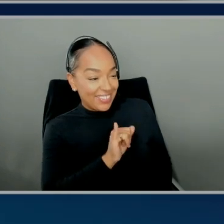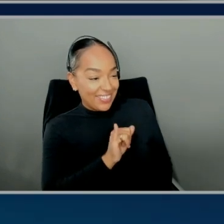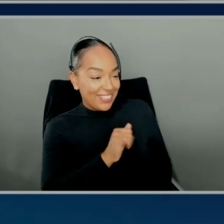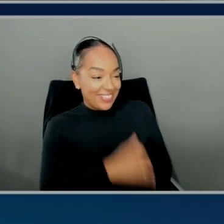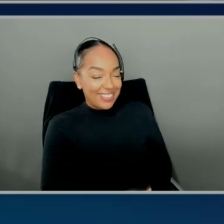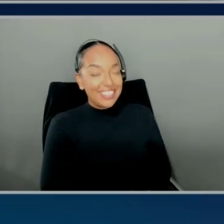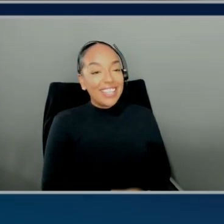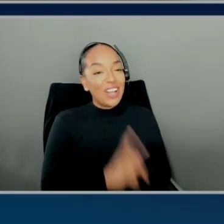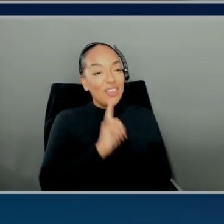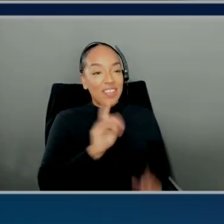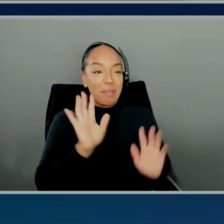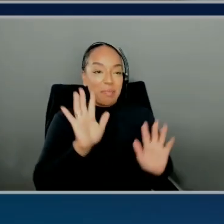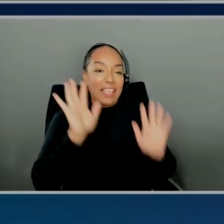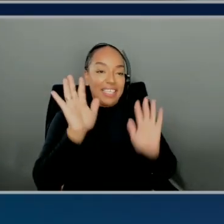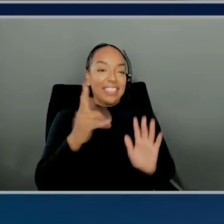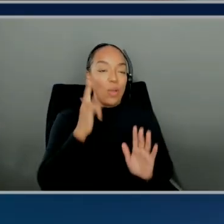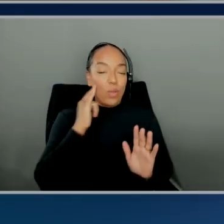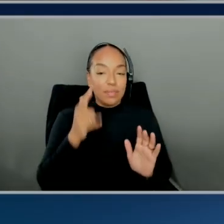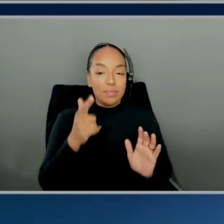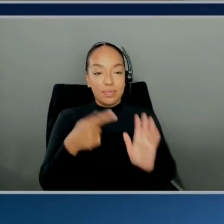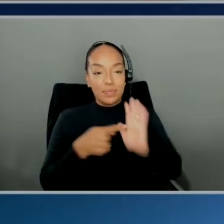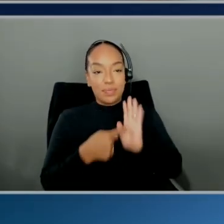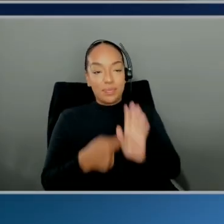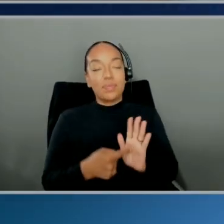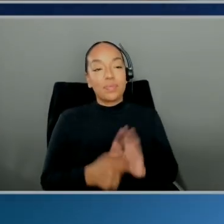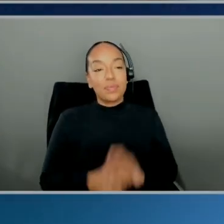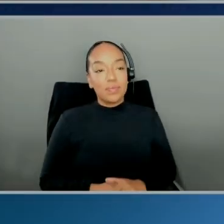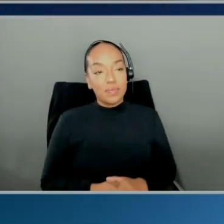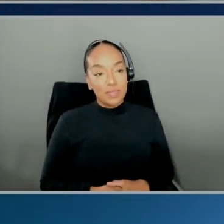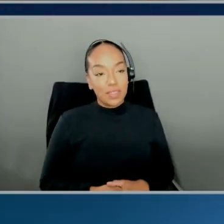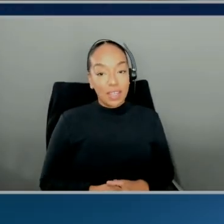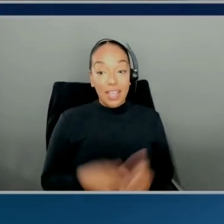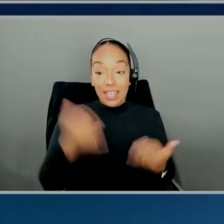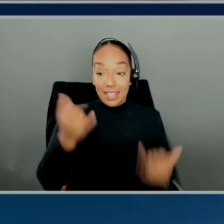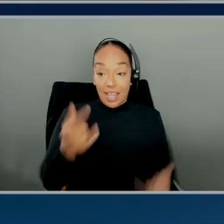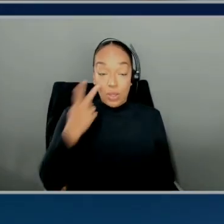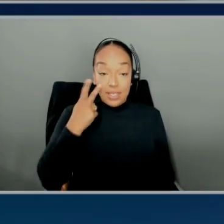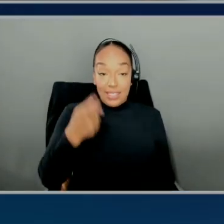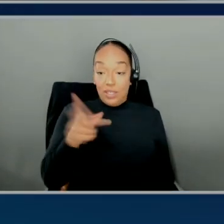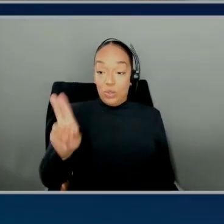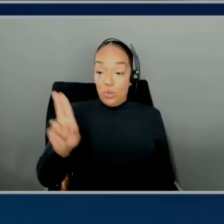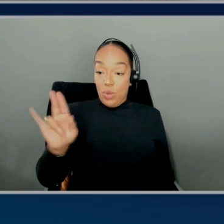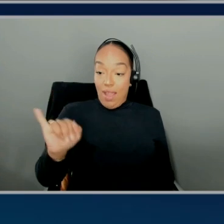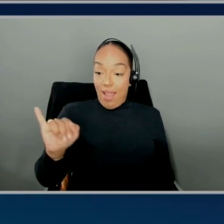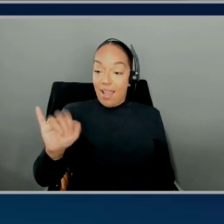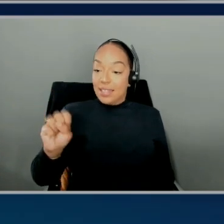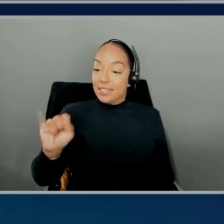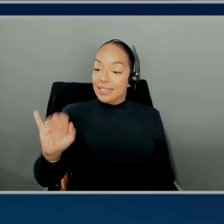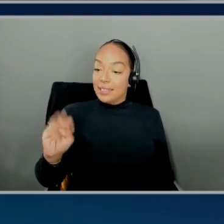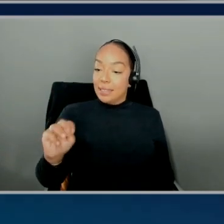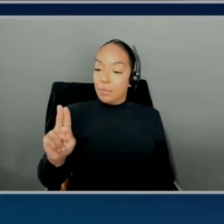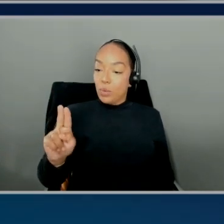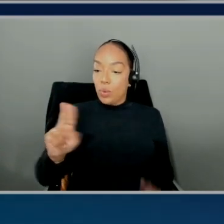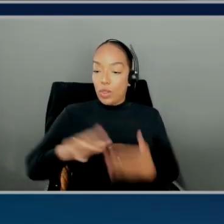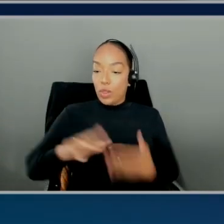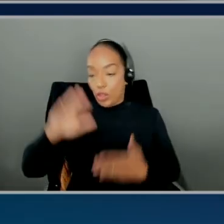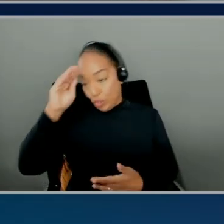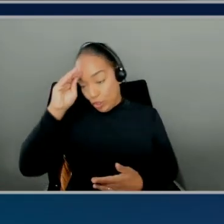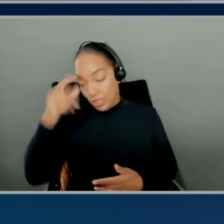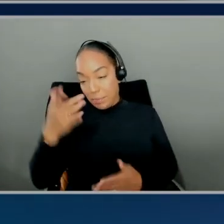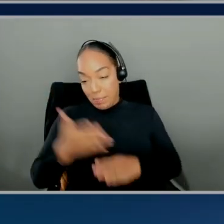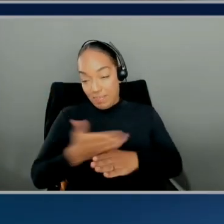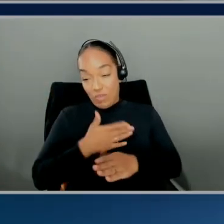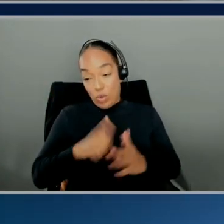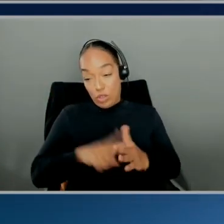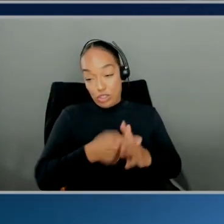Amazing. Amazing. So I'm going to zoom in here a little bit. You're looking at, right now, the UI for SimuLearn. Okay? Before I get into the simulation, I just want to